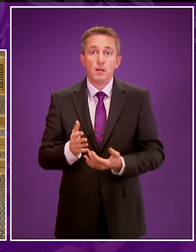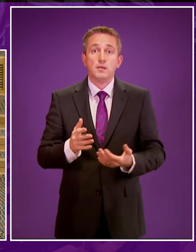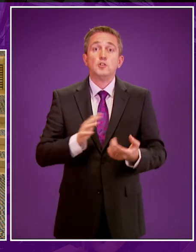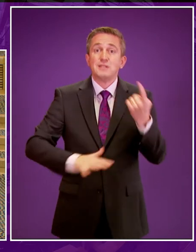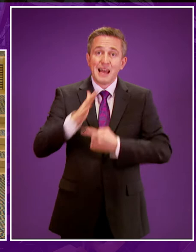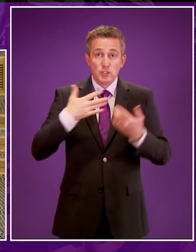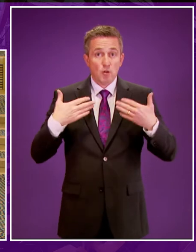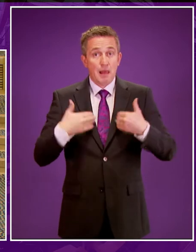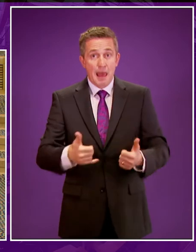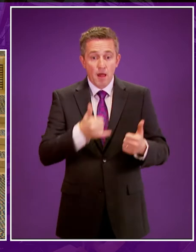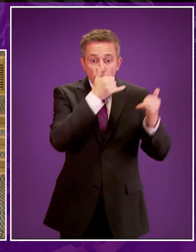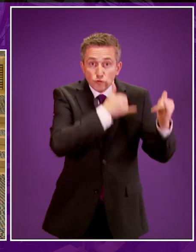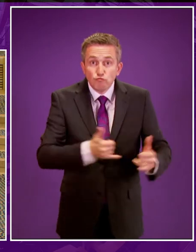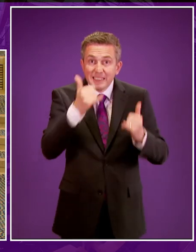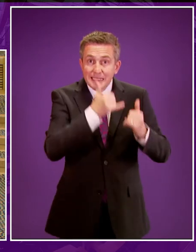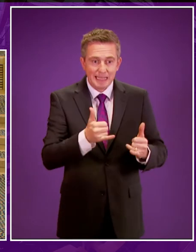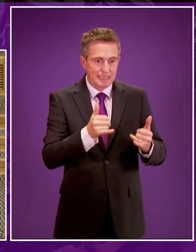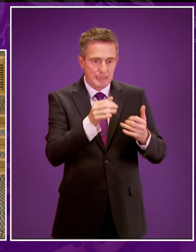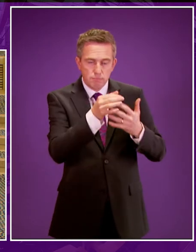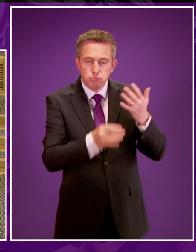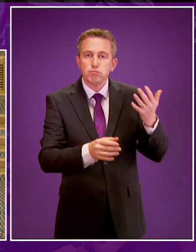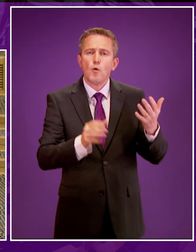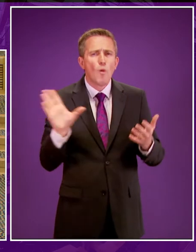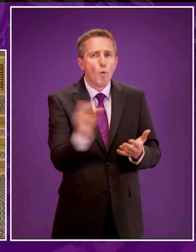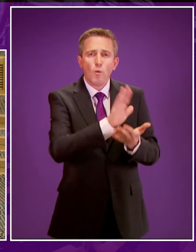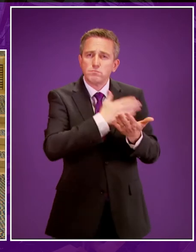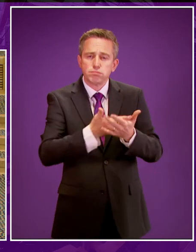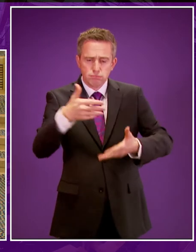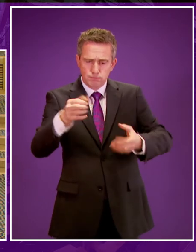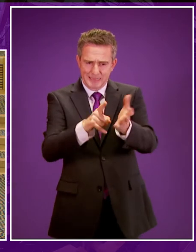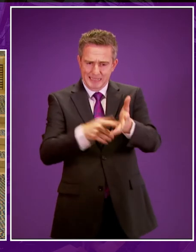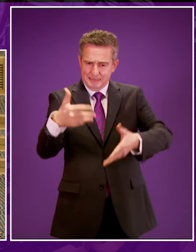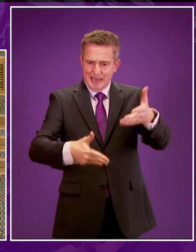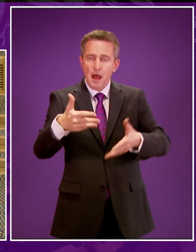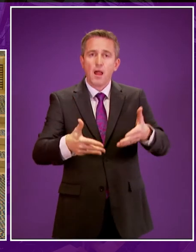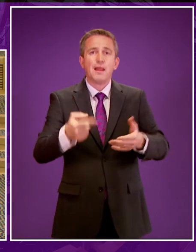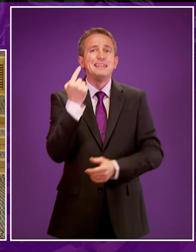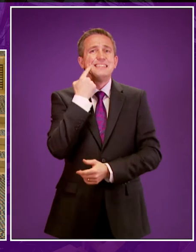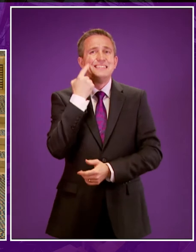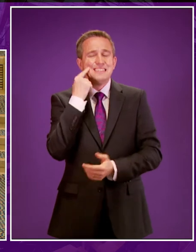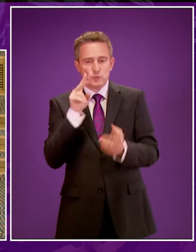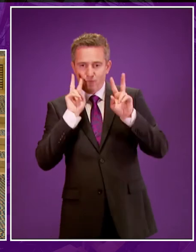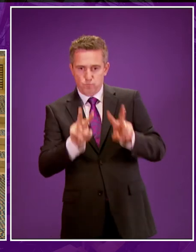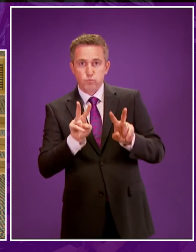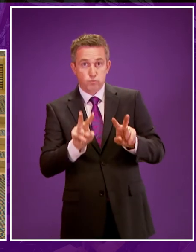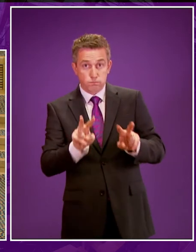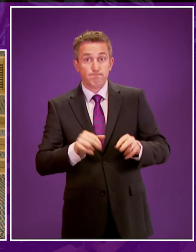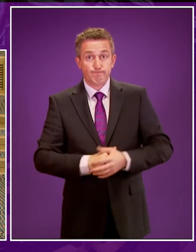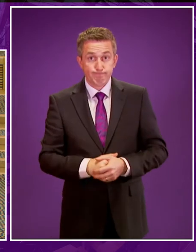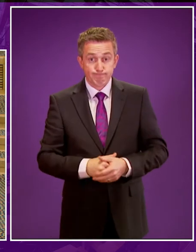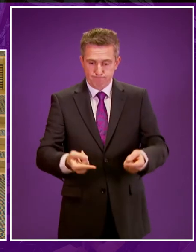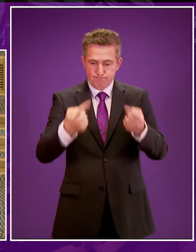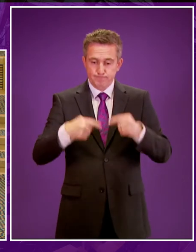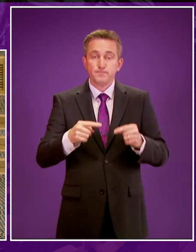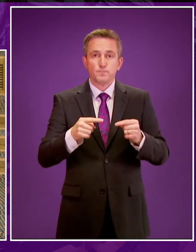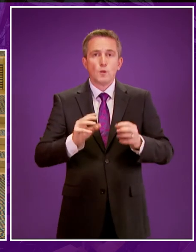and immunisation programmes is routinely translated into BSL and is easy to access. We will also develop a